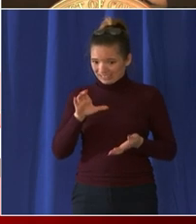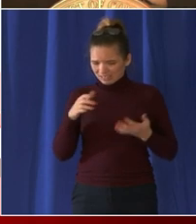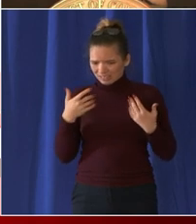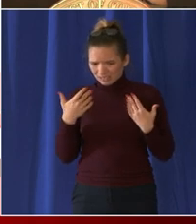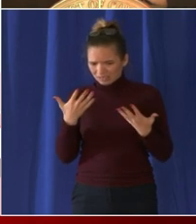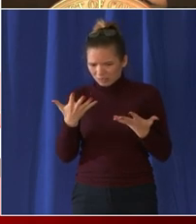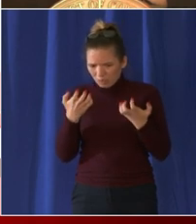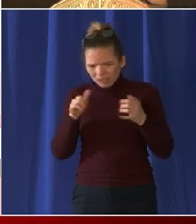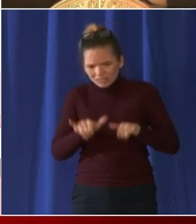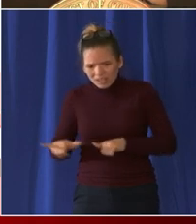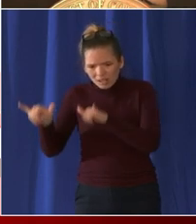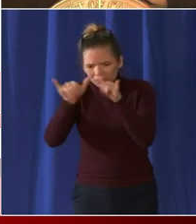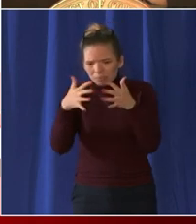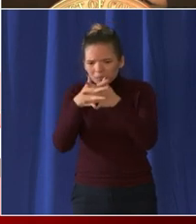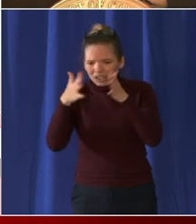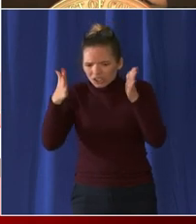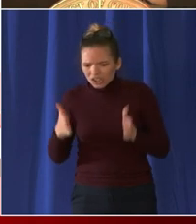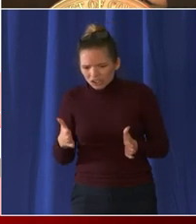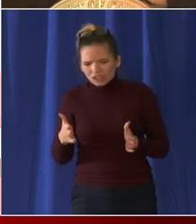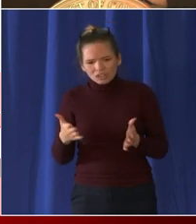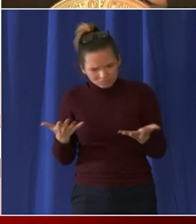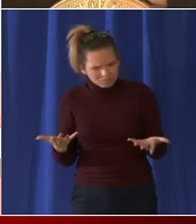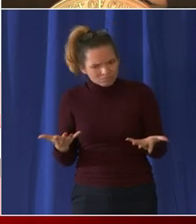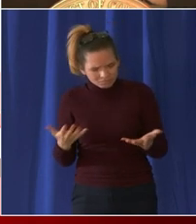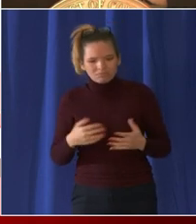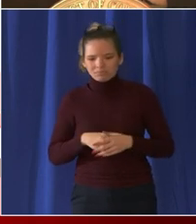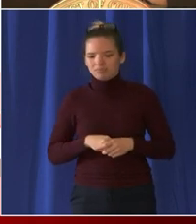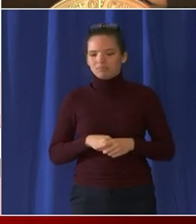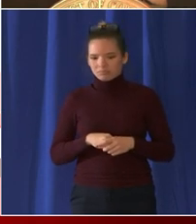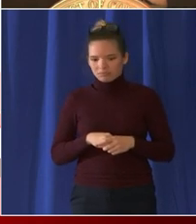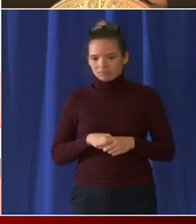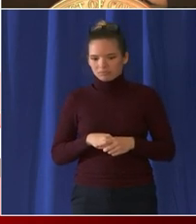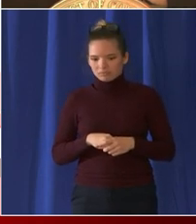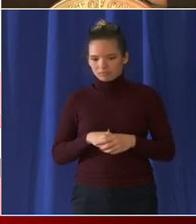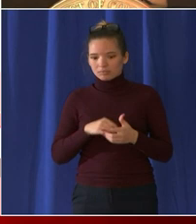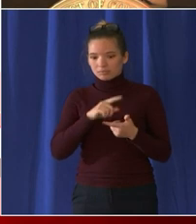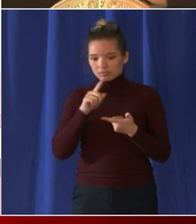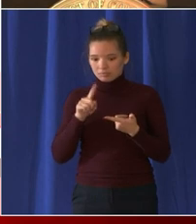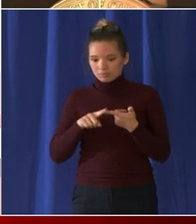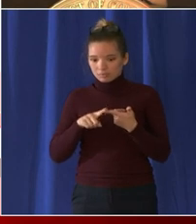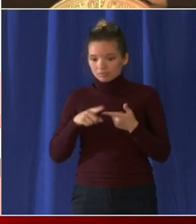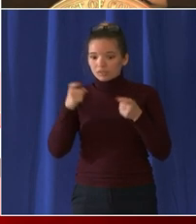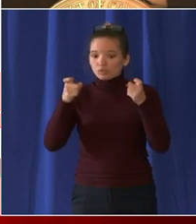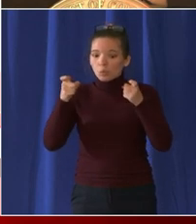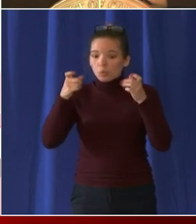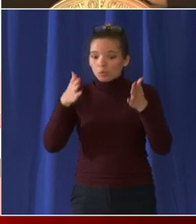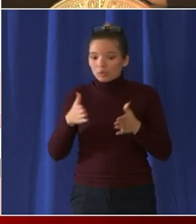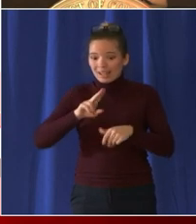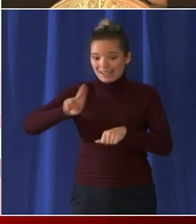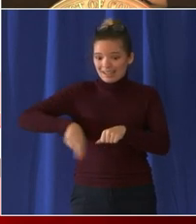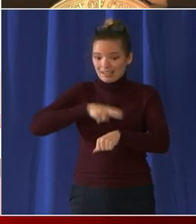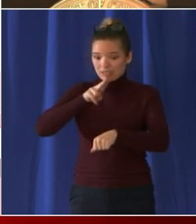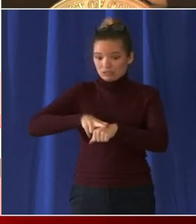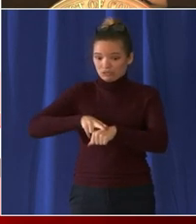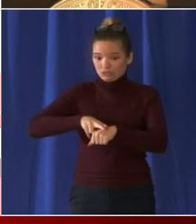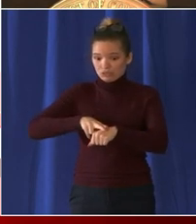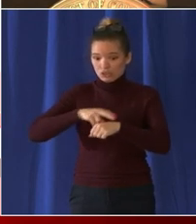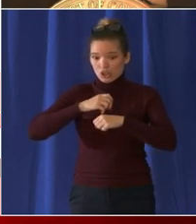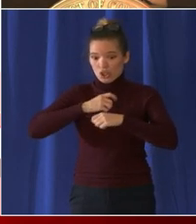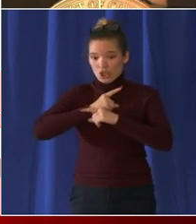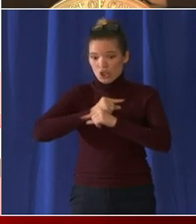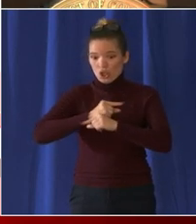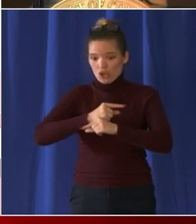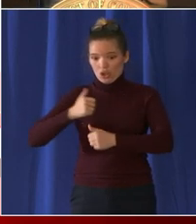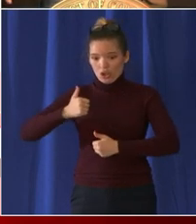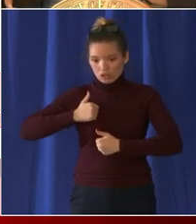I called then for the immediate transfer of the district of Columbia's national guard from the president's command to the command of the mayor of the